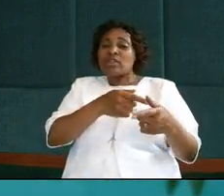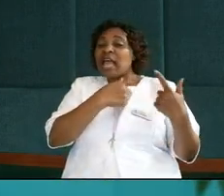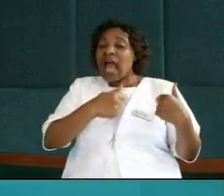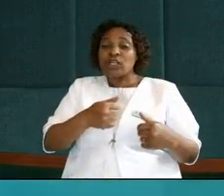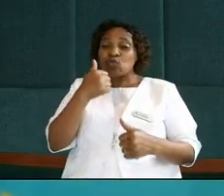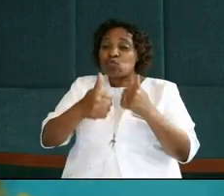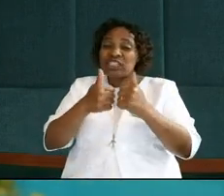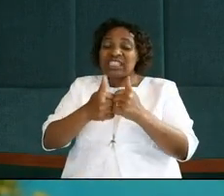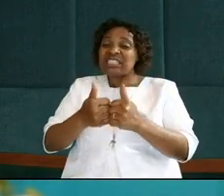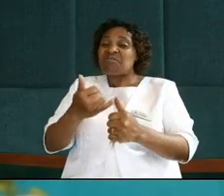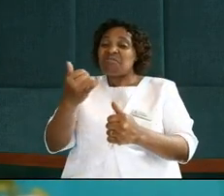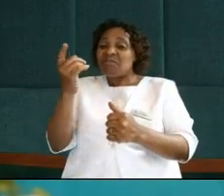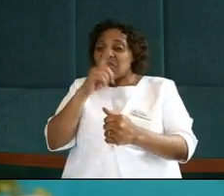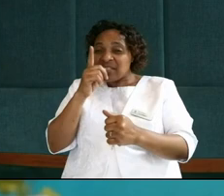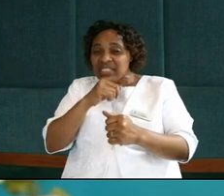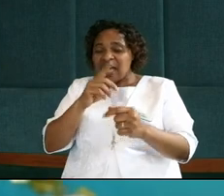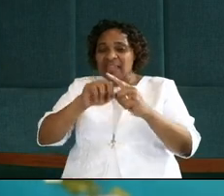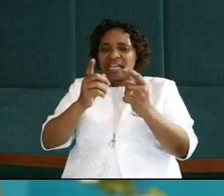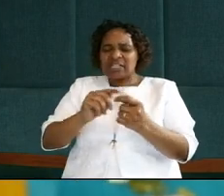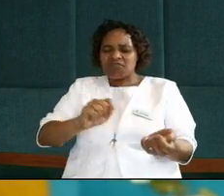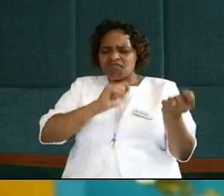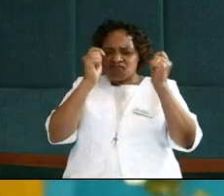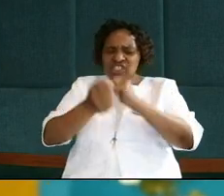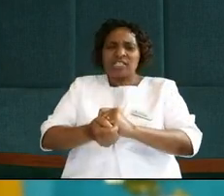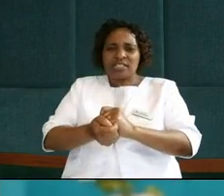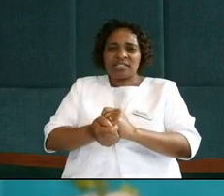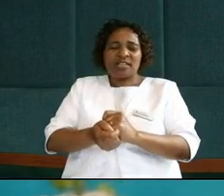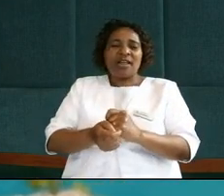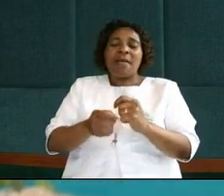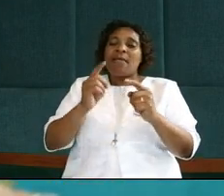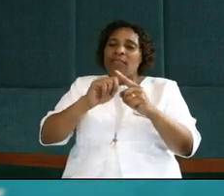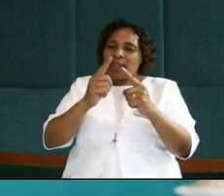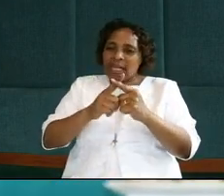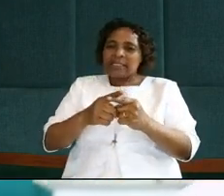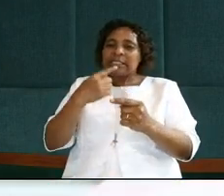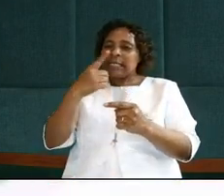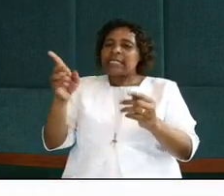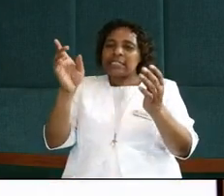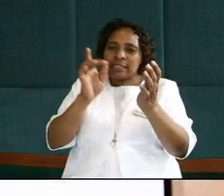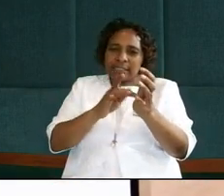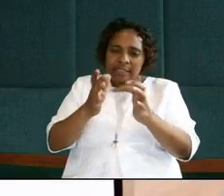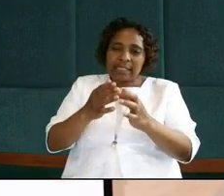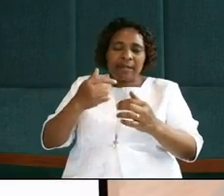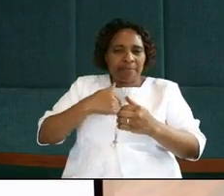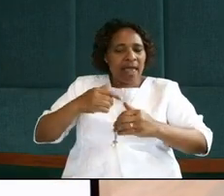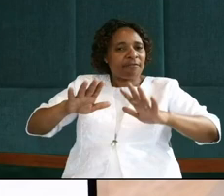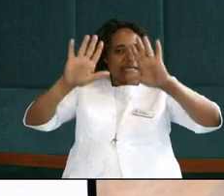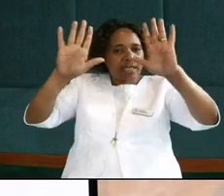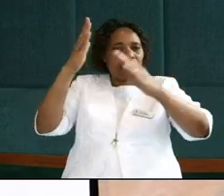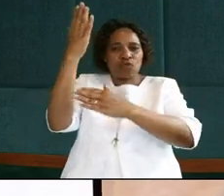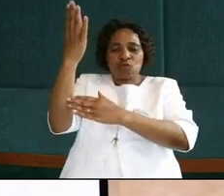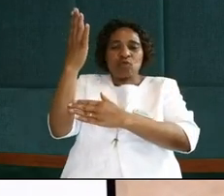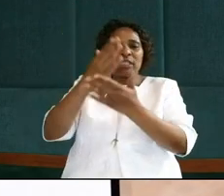take me to hospital, and do a heart transplant, no, David is saying, Jesus, I have surrendered to you, can somebody